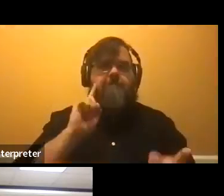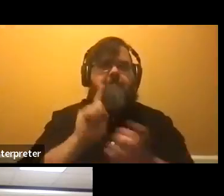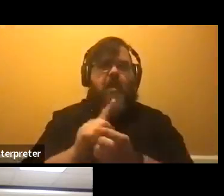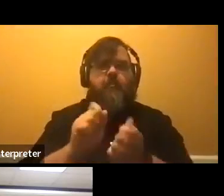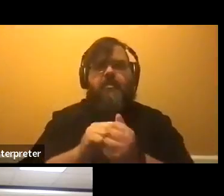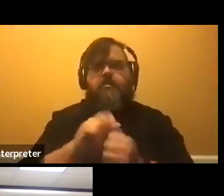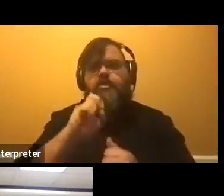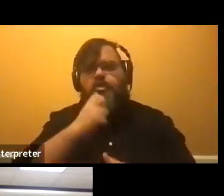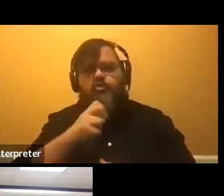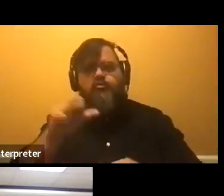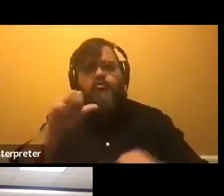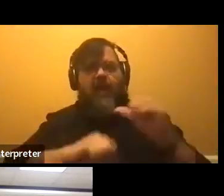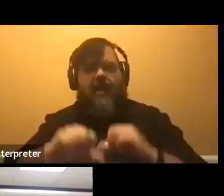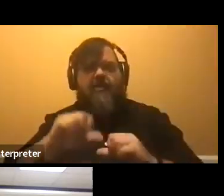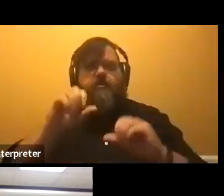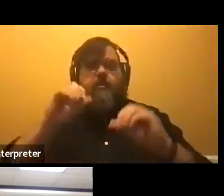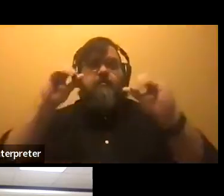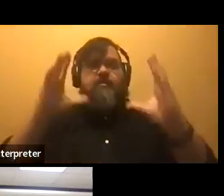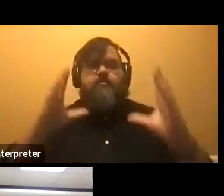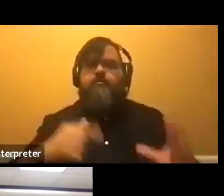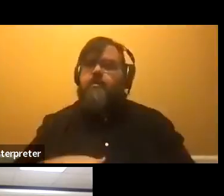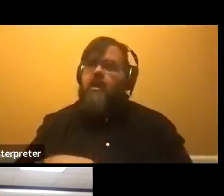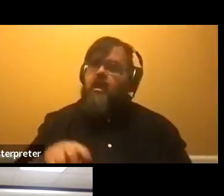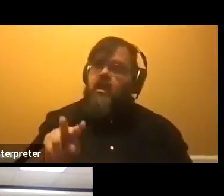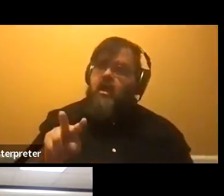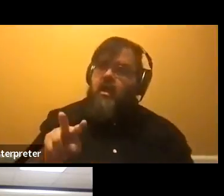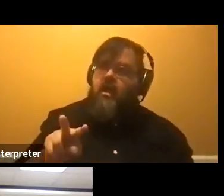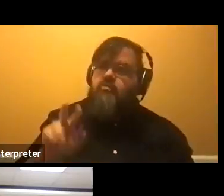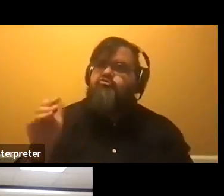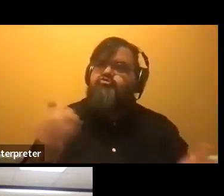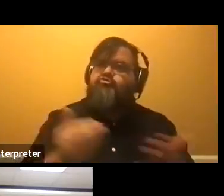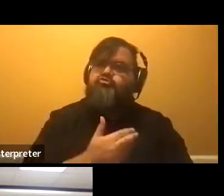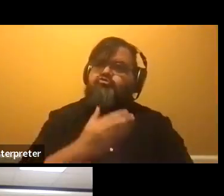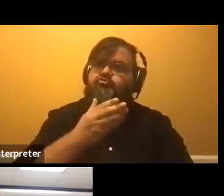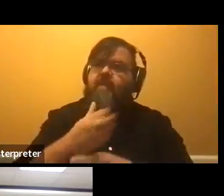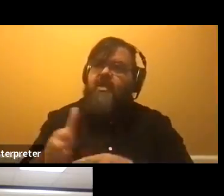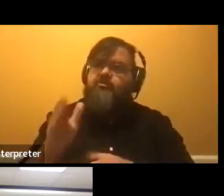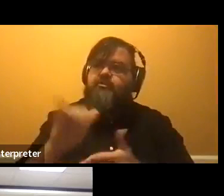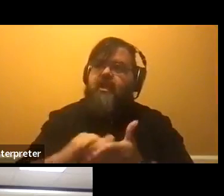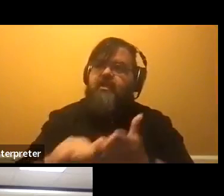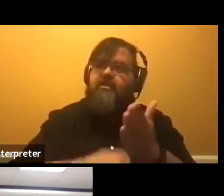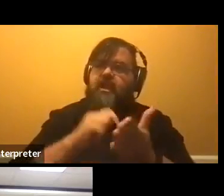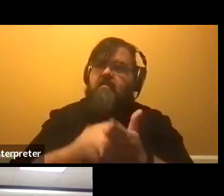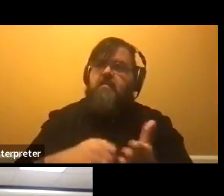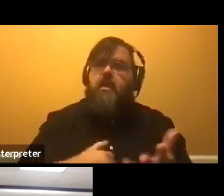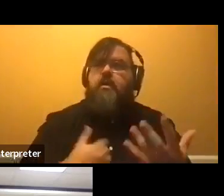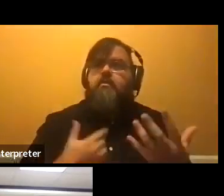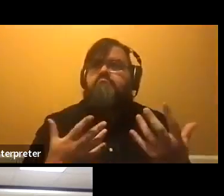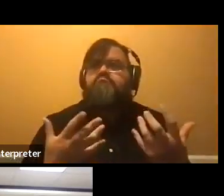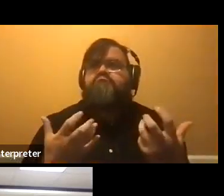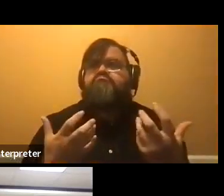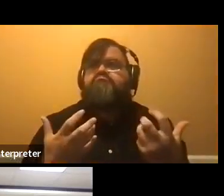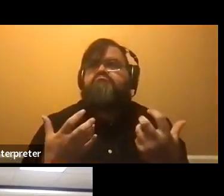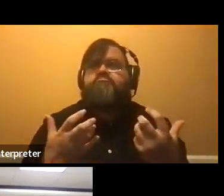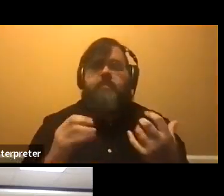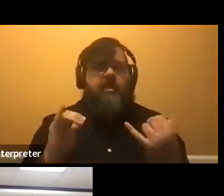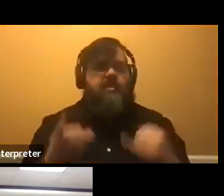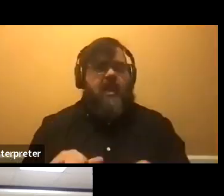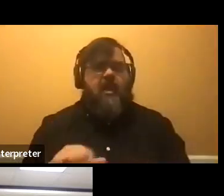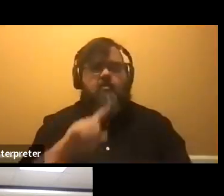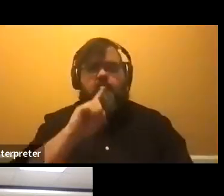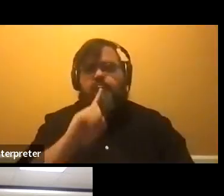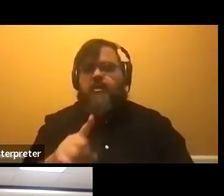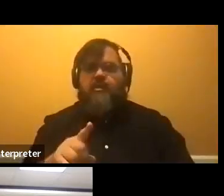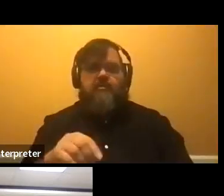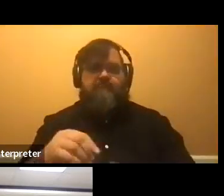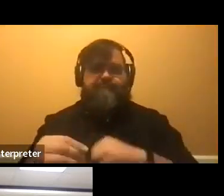And I just loved the program. It was a fresh major at the time. And so, um, that actually really heavily played into it as